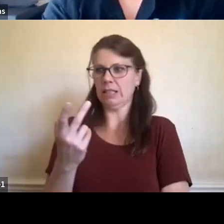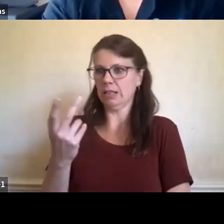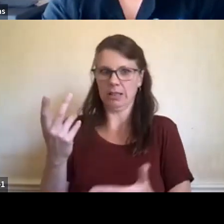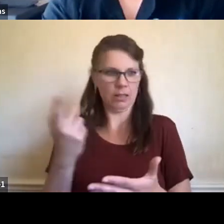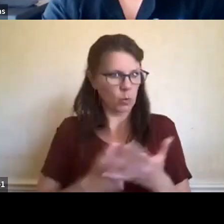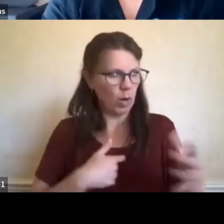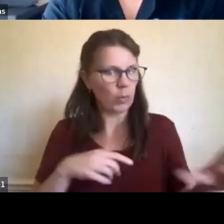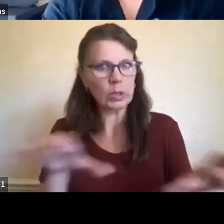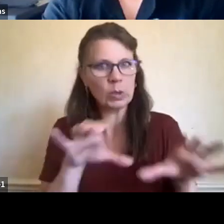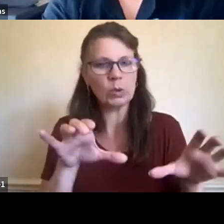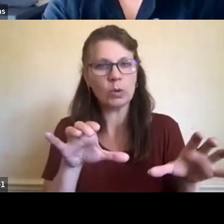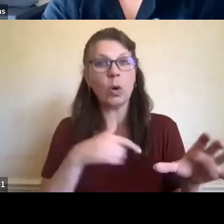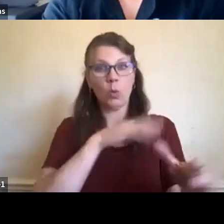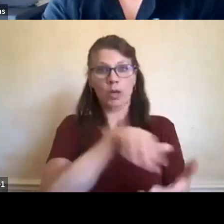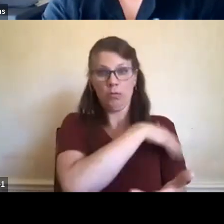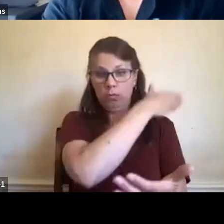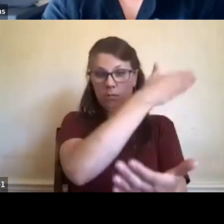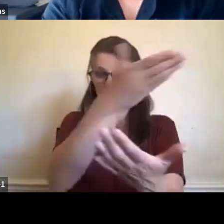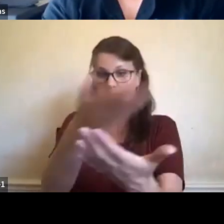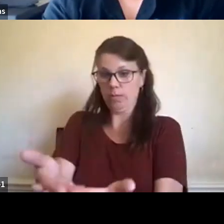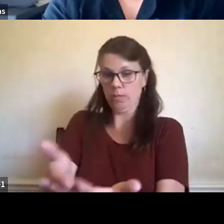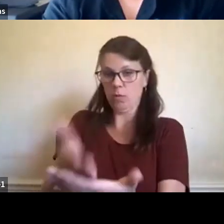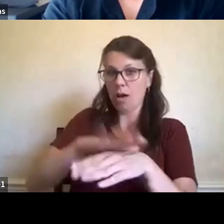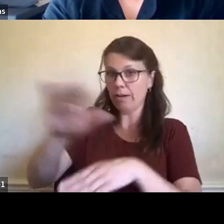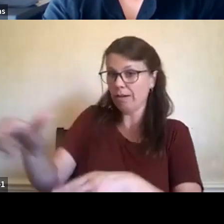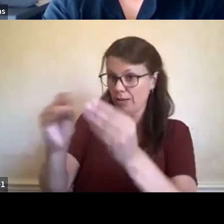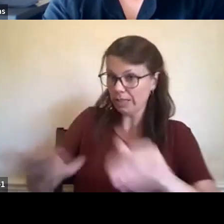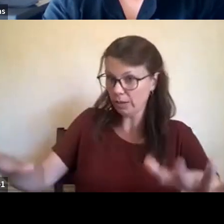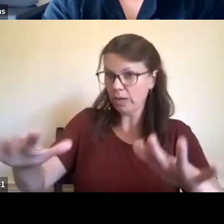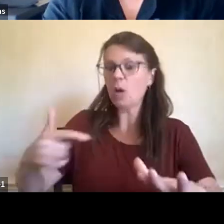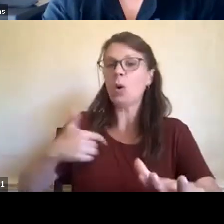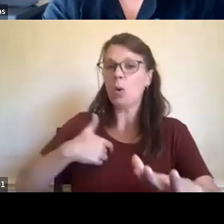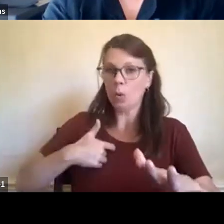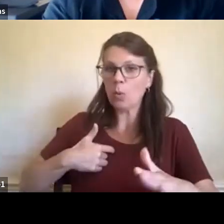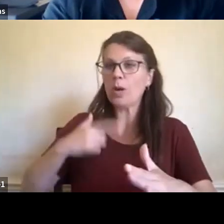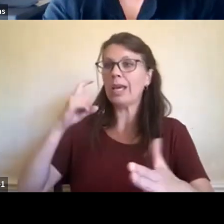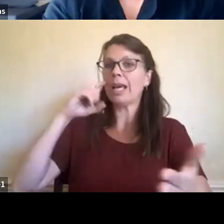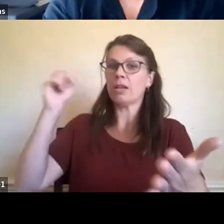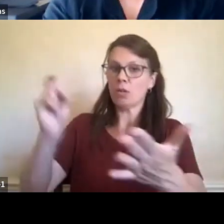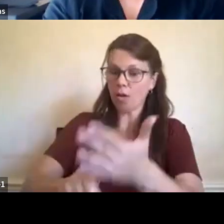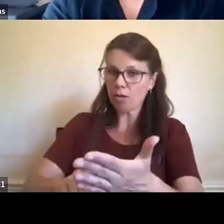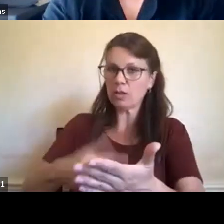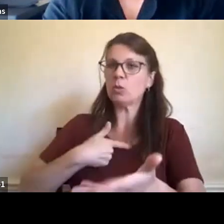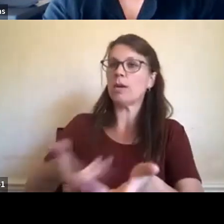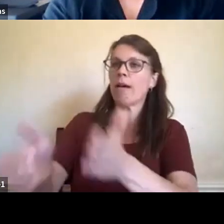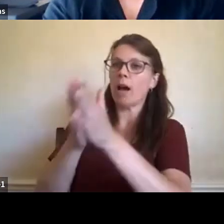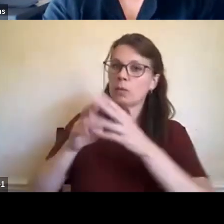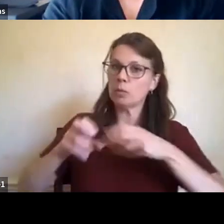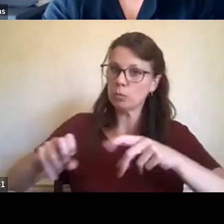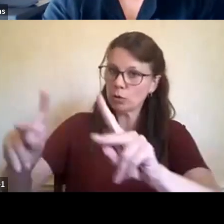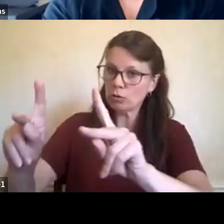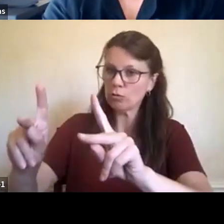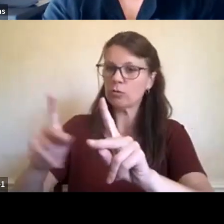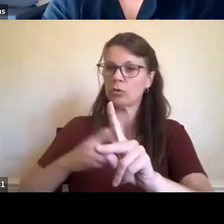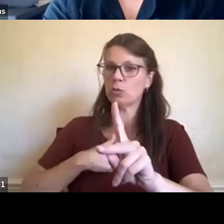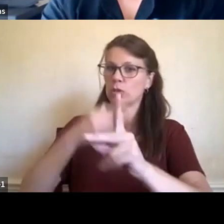acknowledgements when we come into other people's territory, ask permission to come ashore and share who we are. Uh,